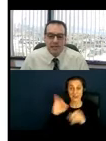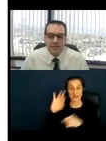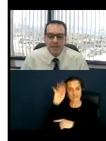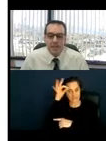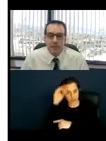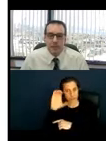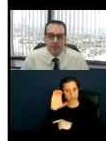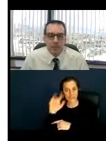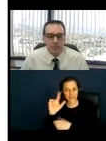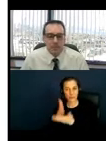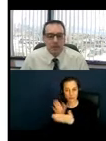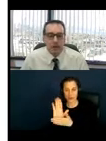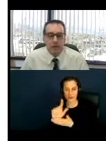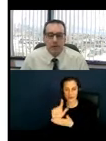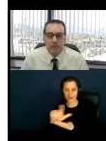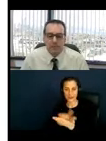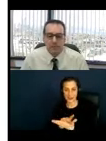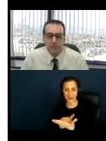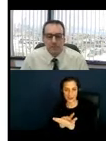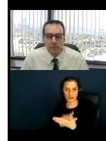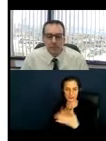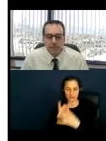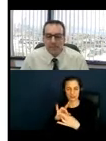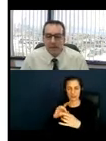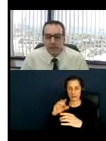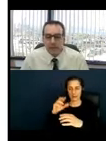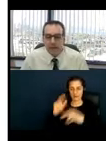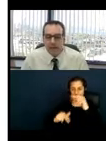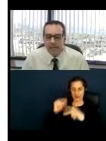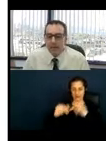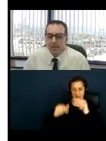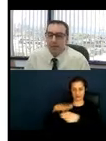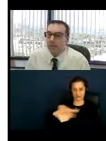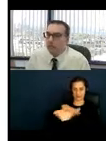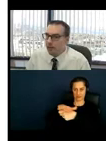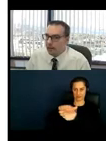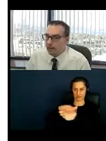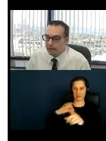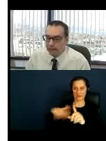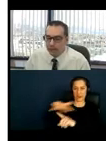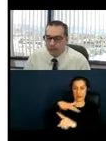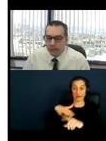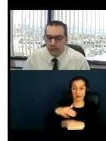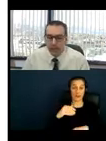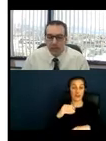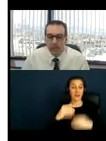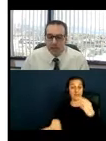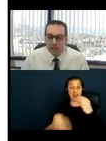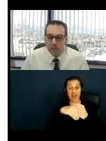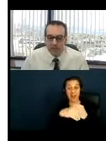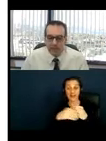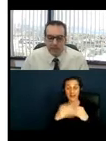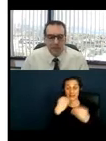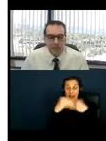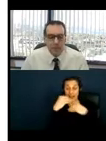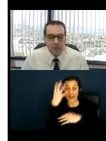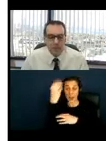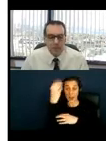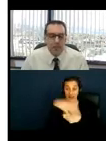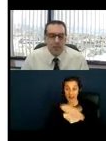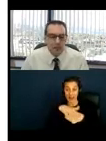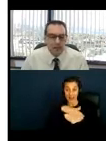access within the built environment. As the outdoor dining is something being created, under these regulations,